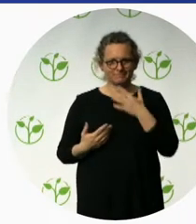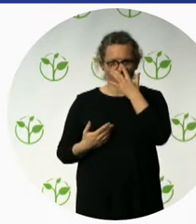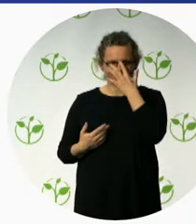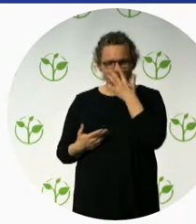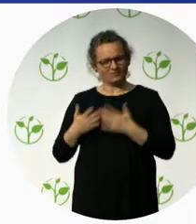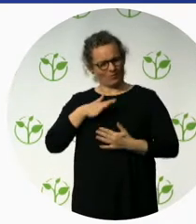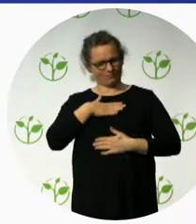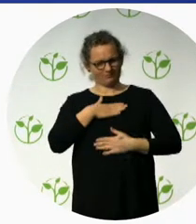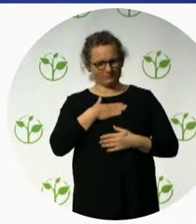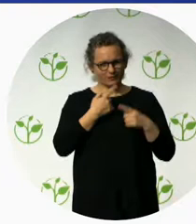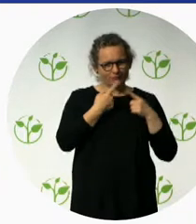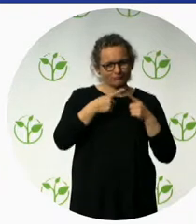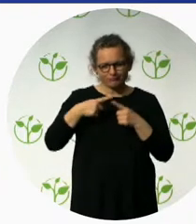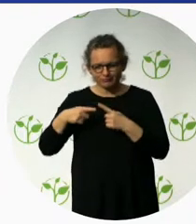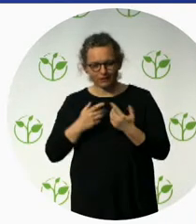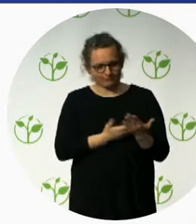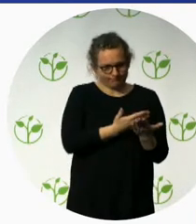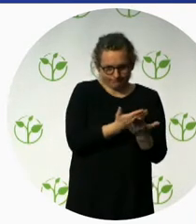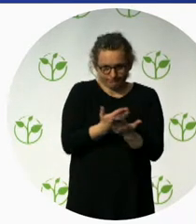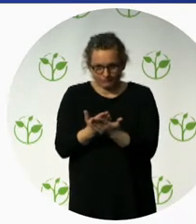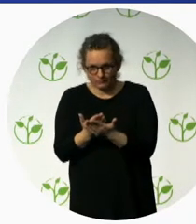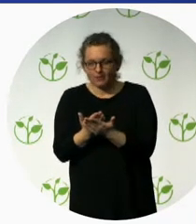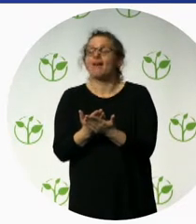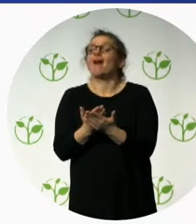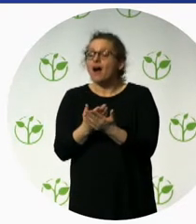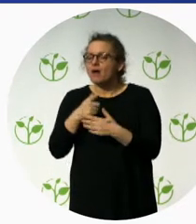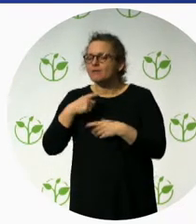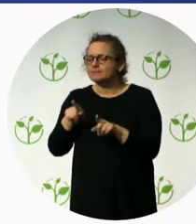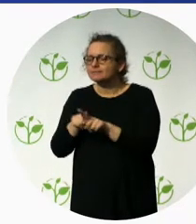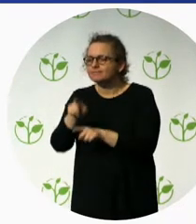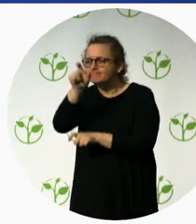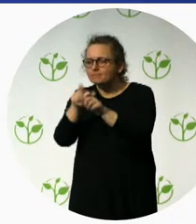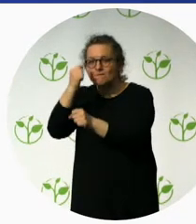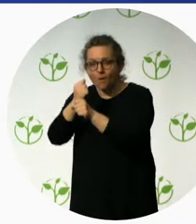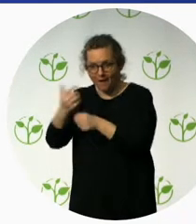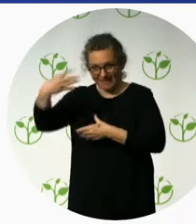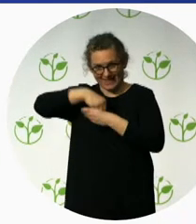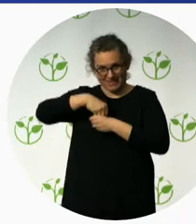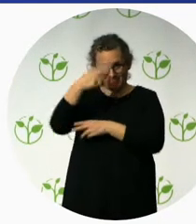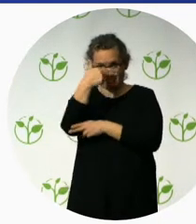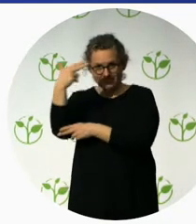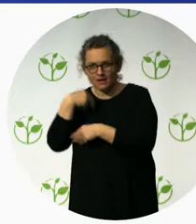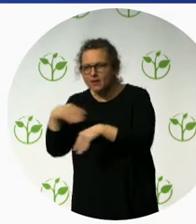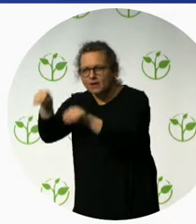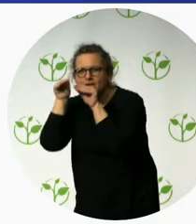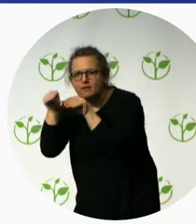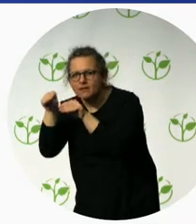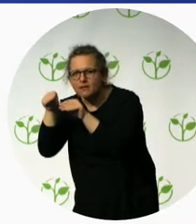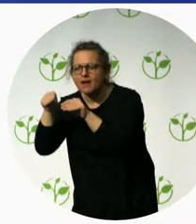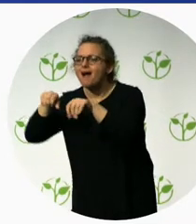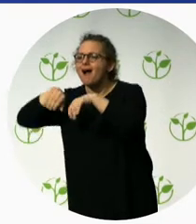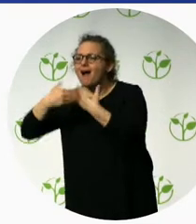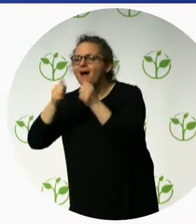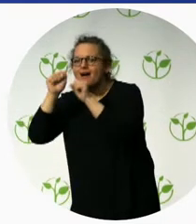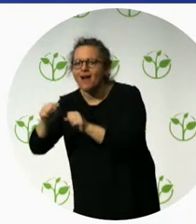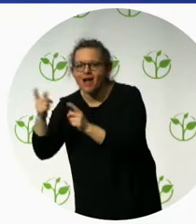Lodge in the Amazon, but also to be able to travel around Ecuador or Highland, the Amazon, but also